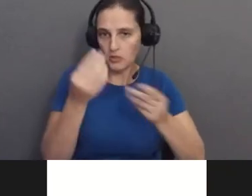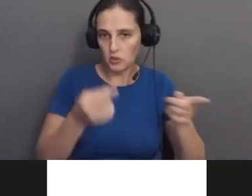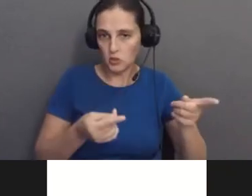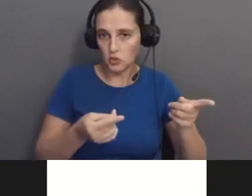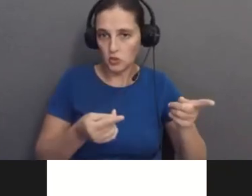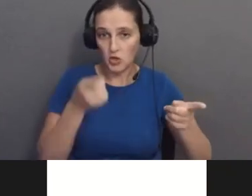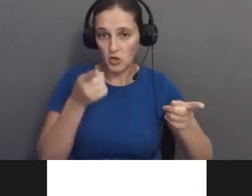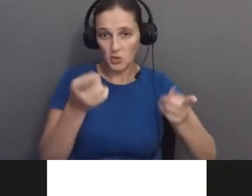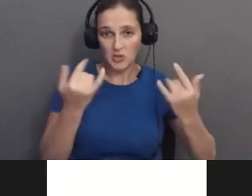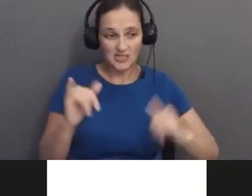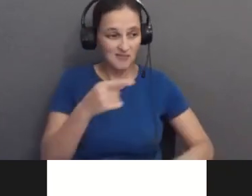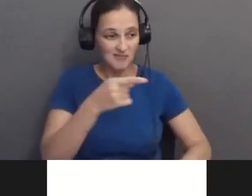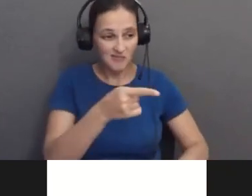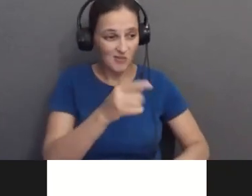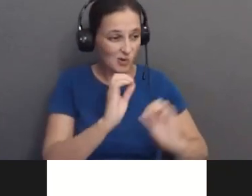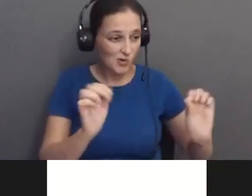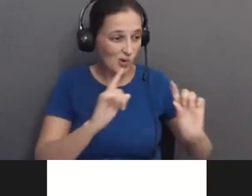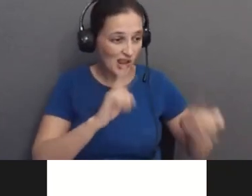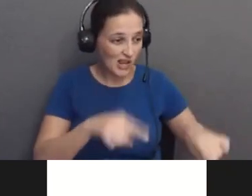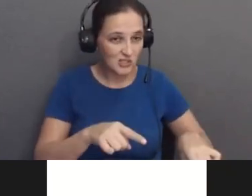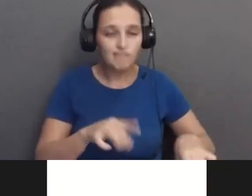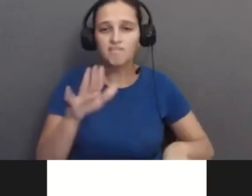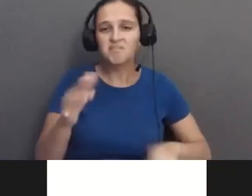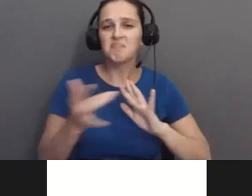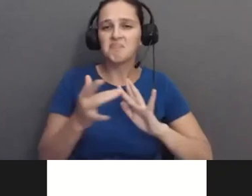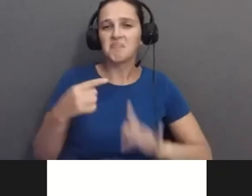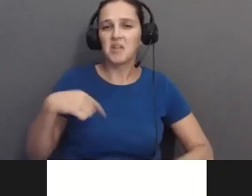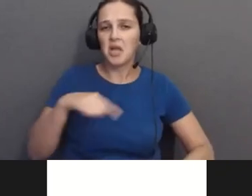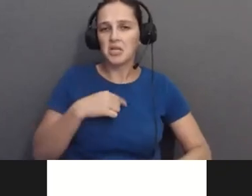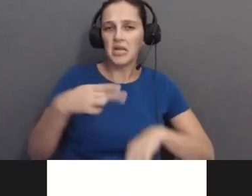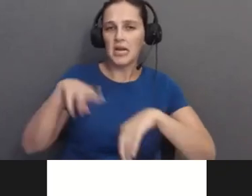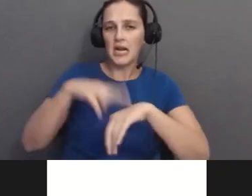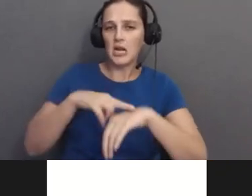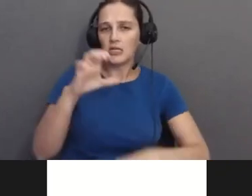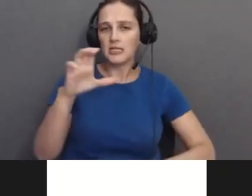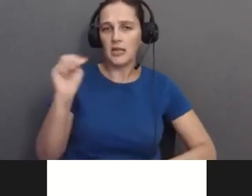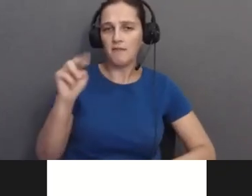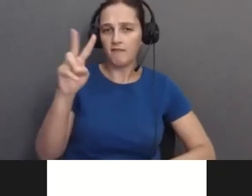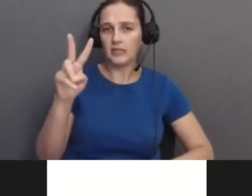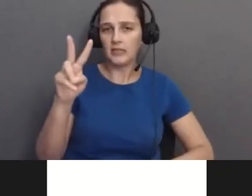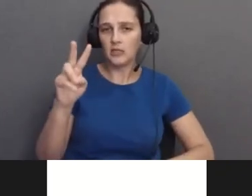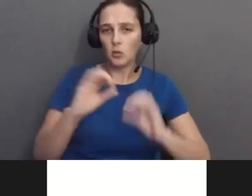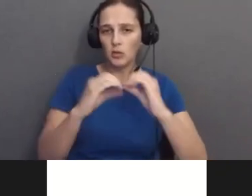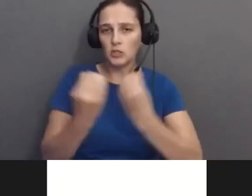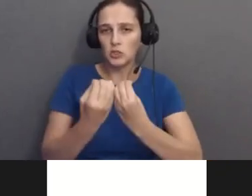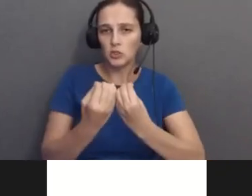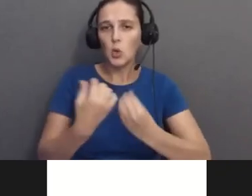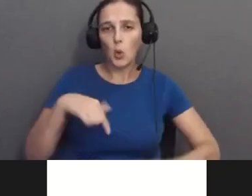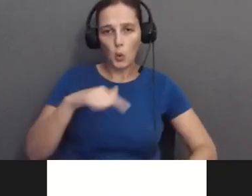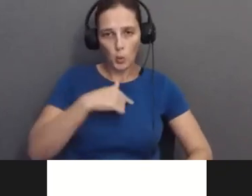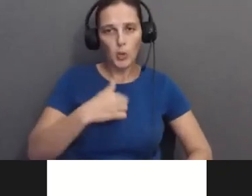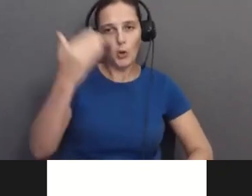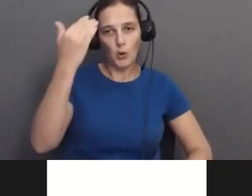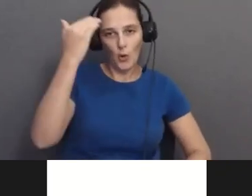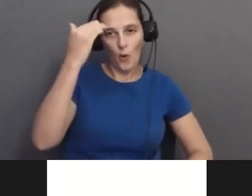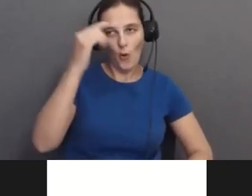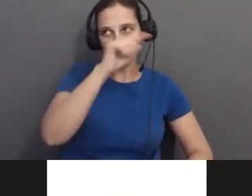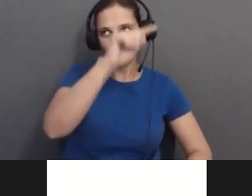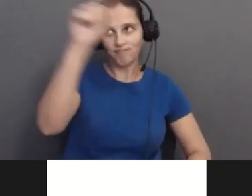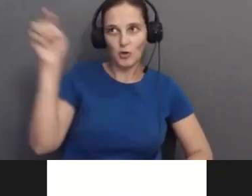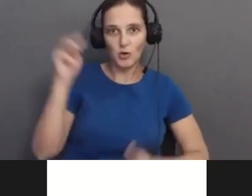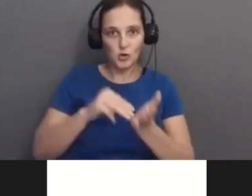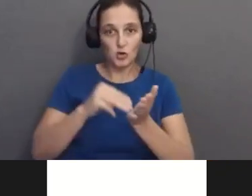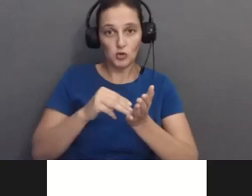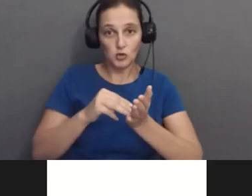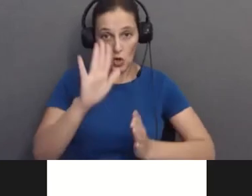aren't getting the answers, I would say contact us at the National CMB Foundation, because we know providers, and even if there's not one in your state